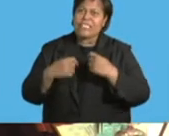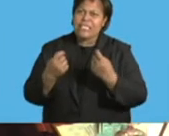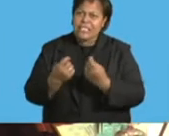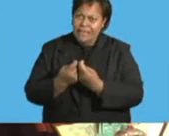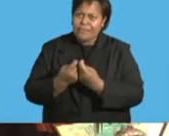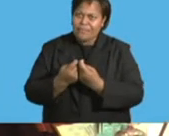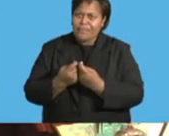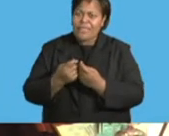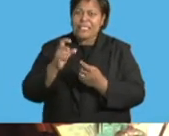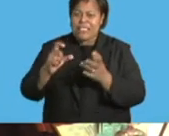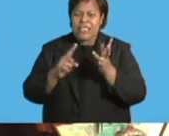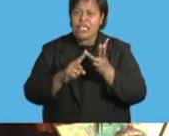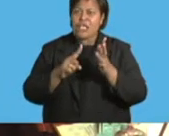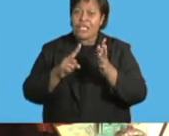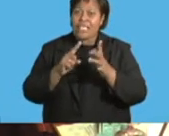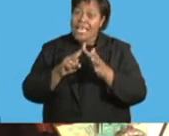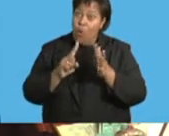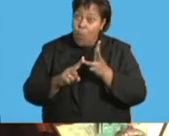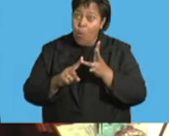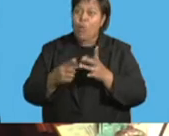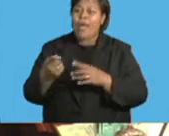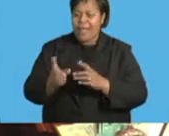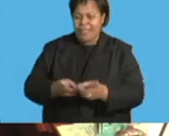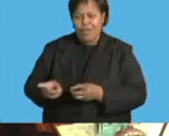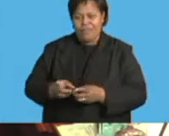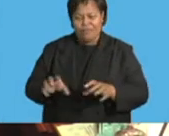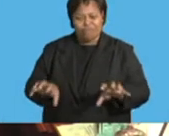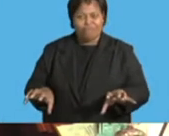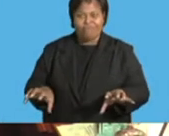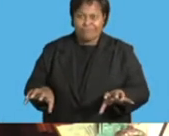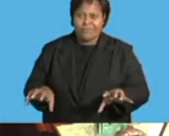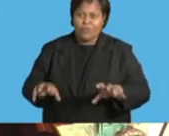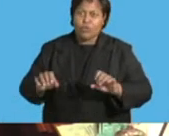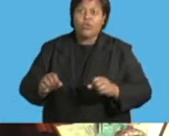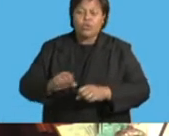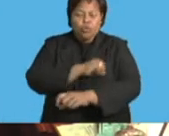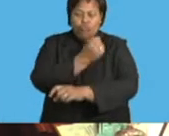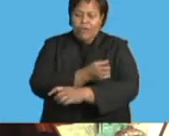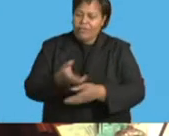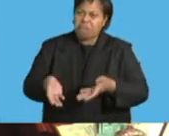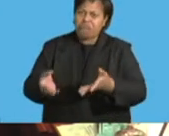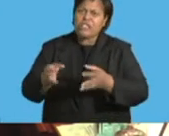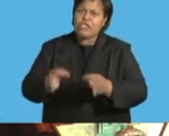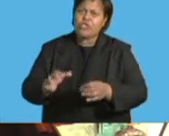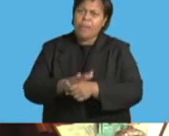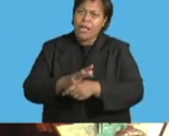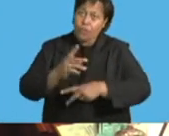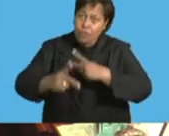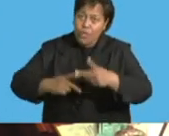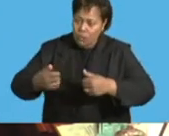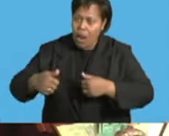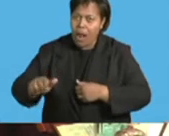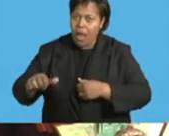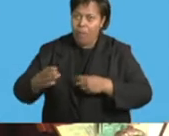CEO and directors. The purpose of this demarcation is to strengthen decision-making process and allow management team to